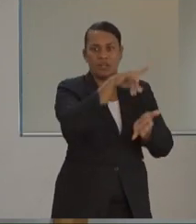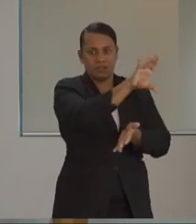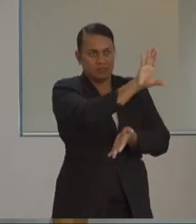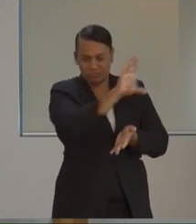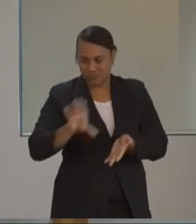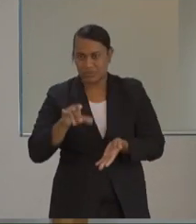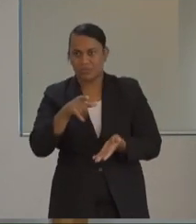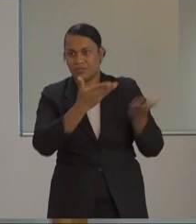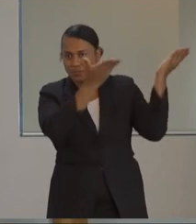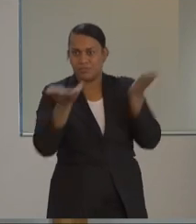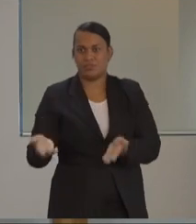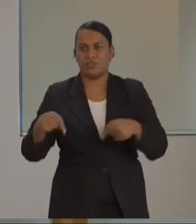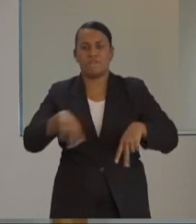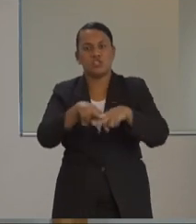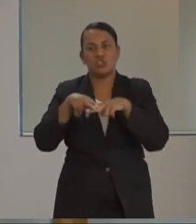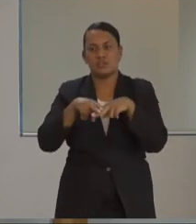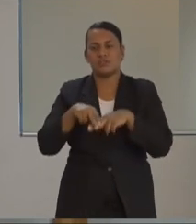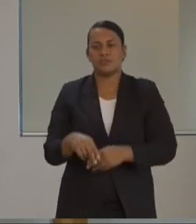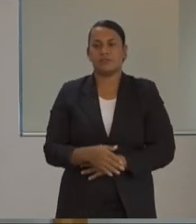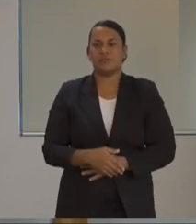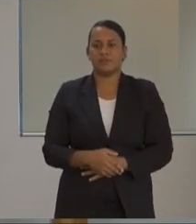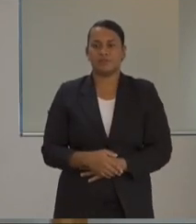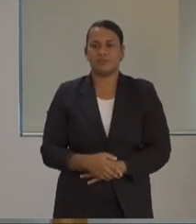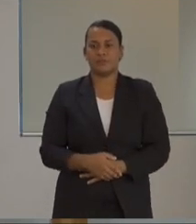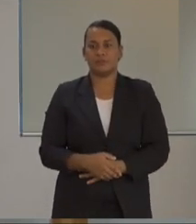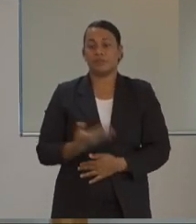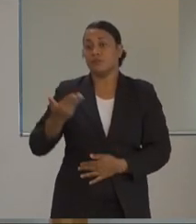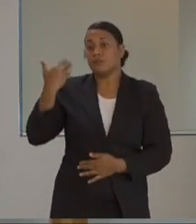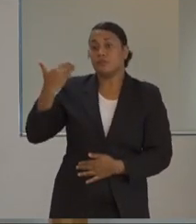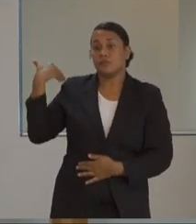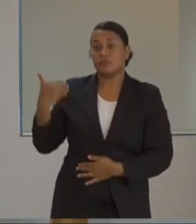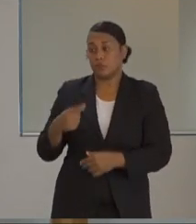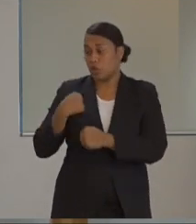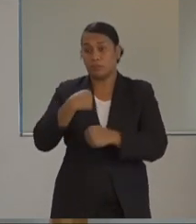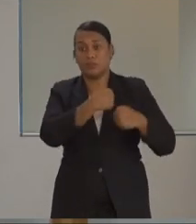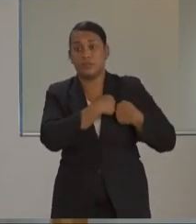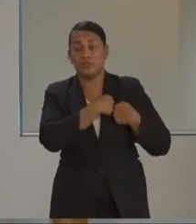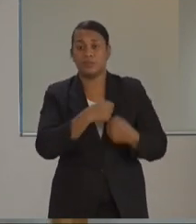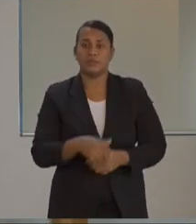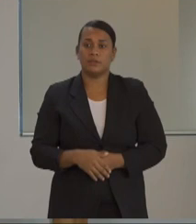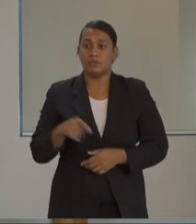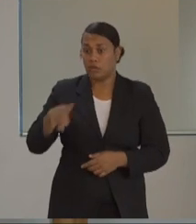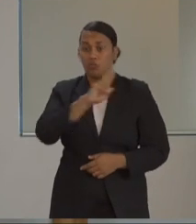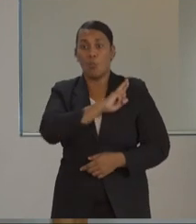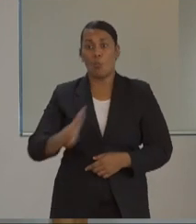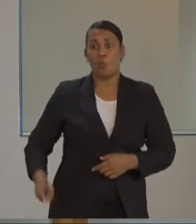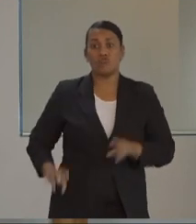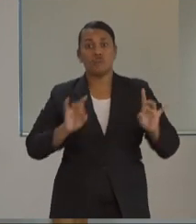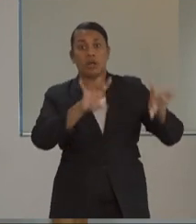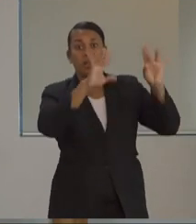the flight that came from the Royal Australian Air Force or Royal New Zealand Air Force